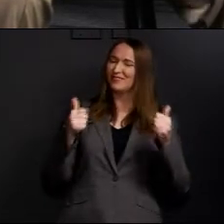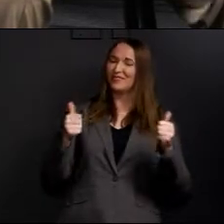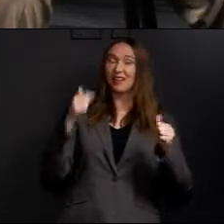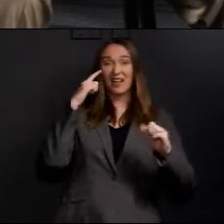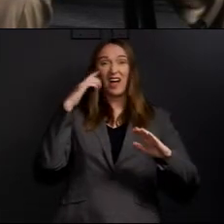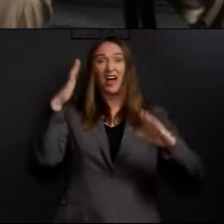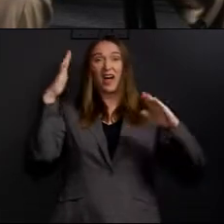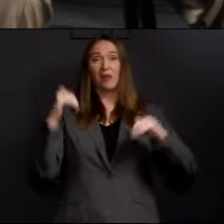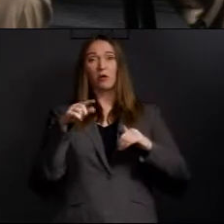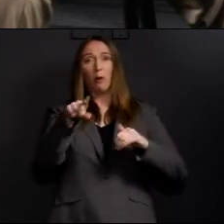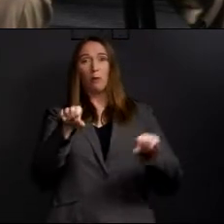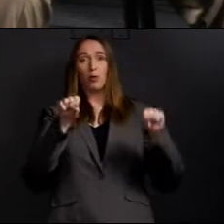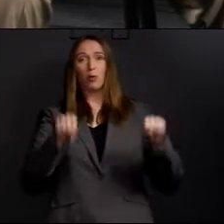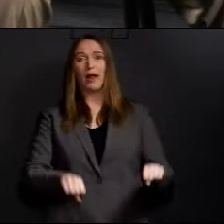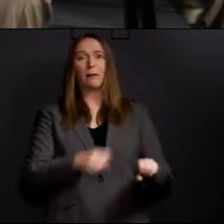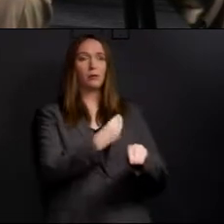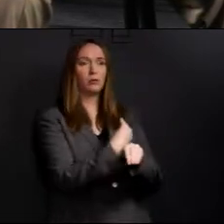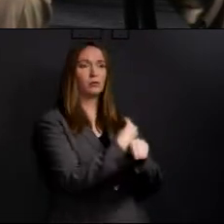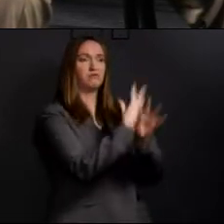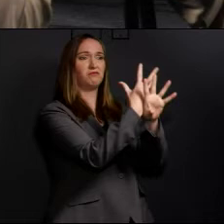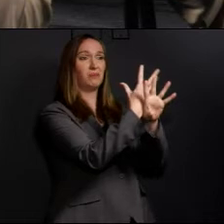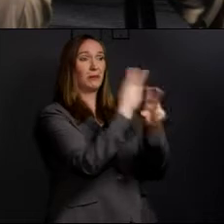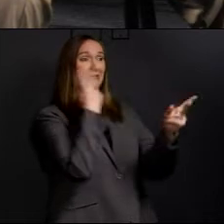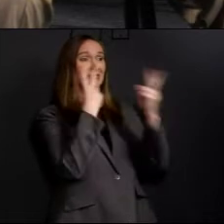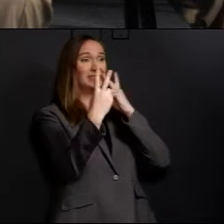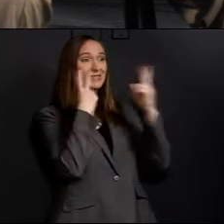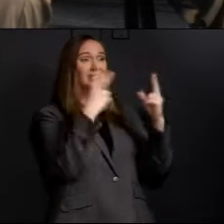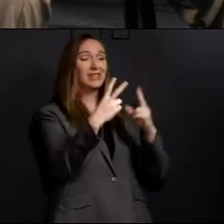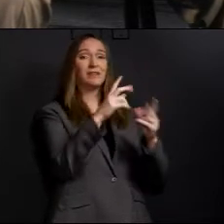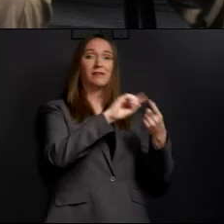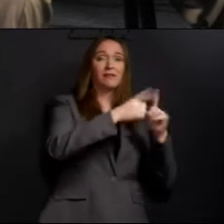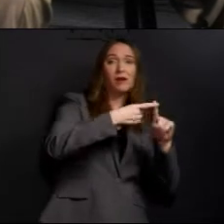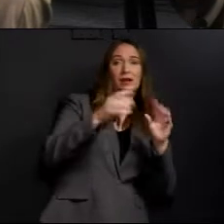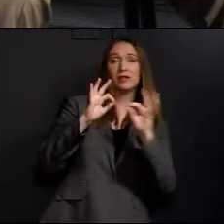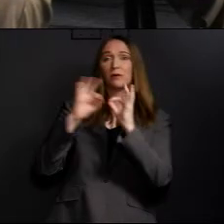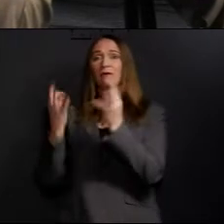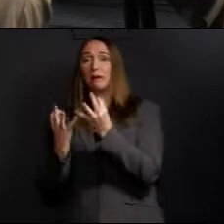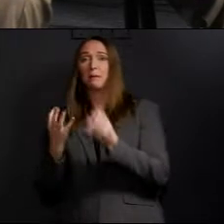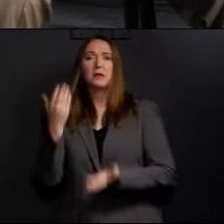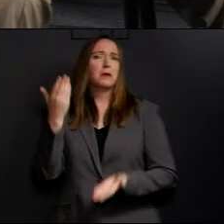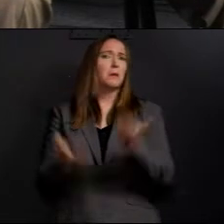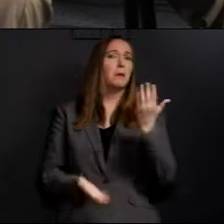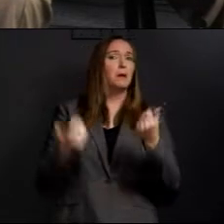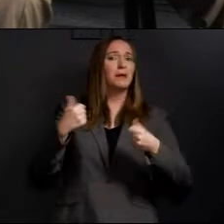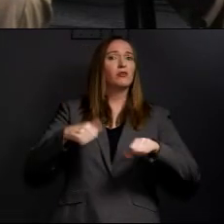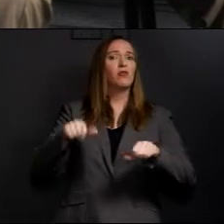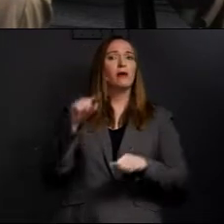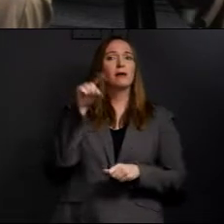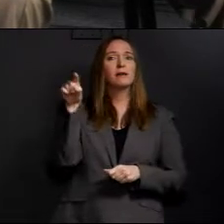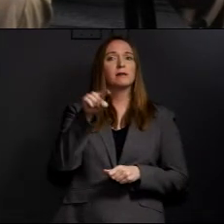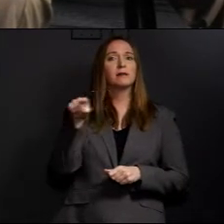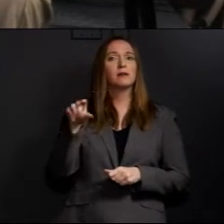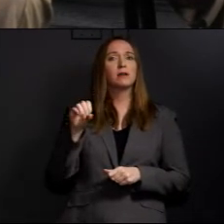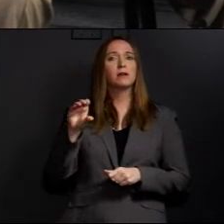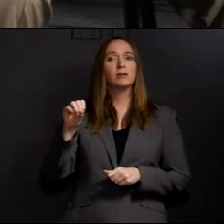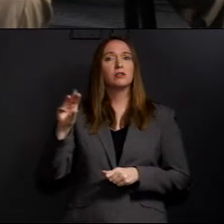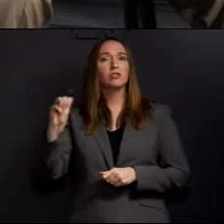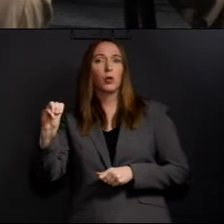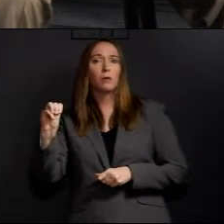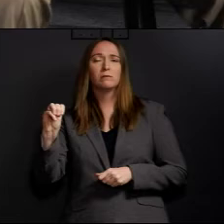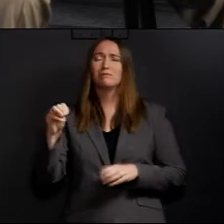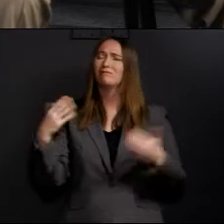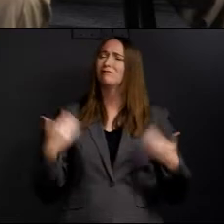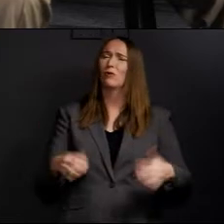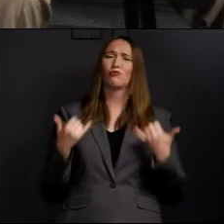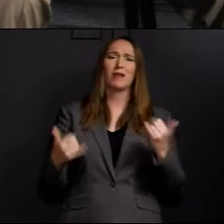FaceTime with some of your family and friends or maybe Zoom or go to meeting. It's great to have technology to help keep us in